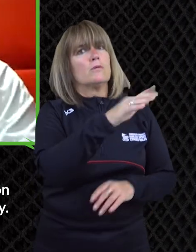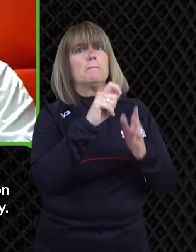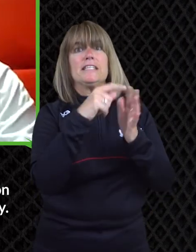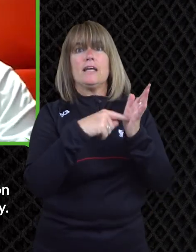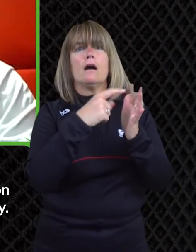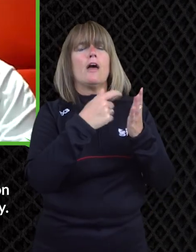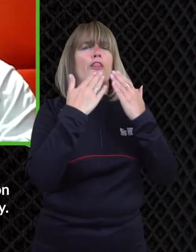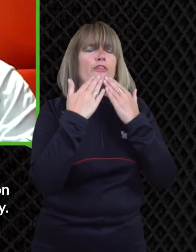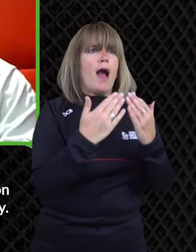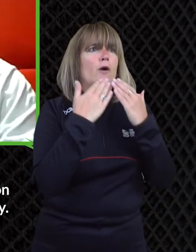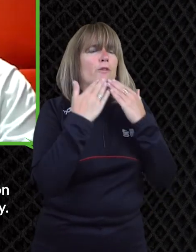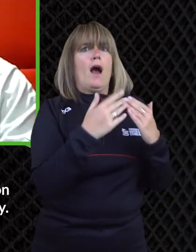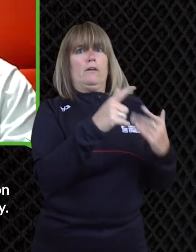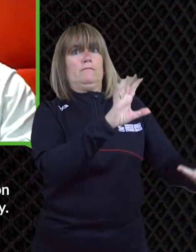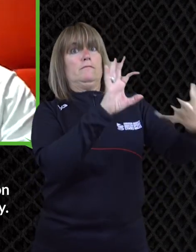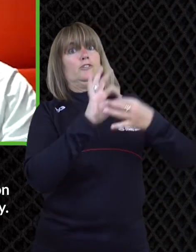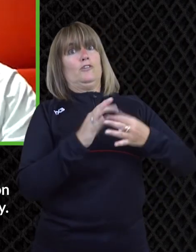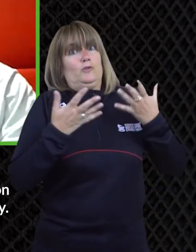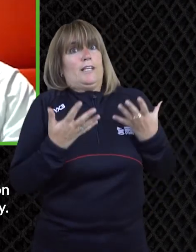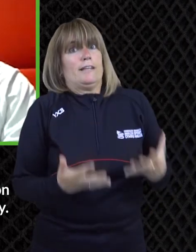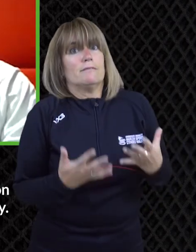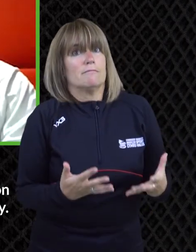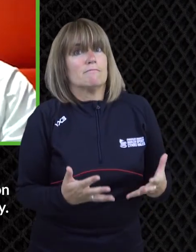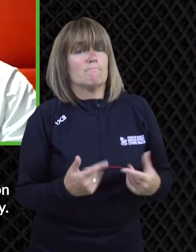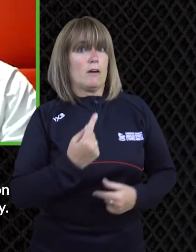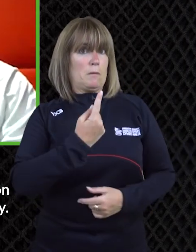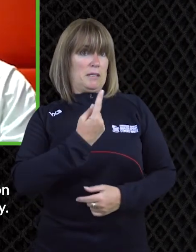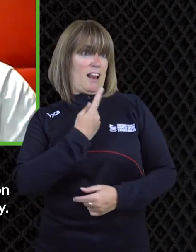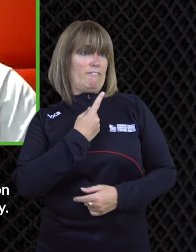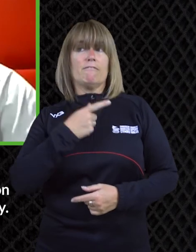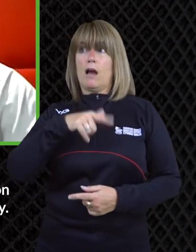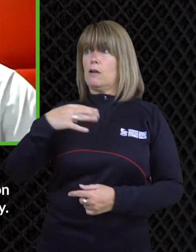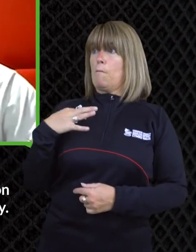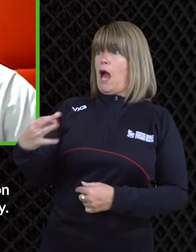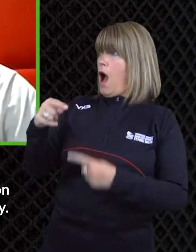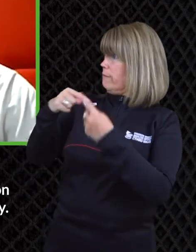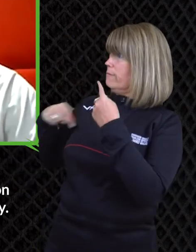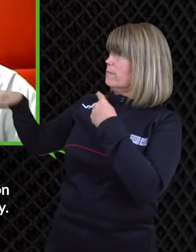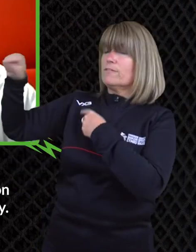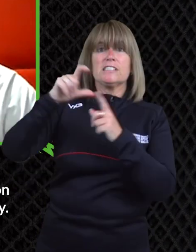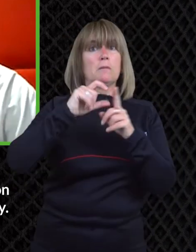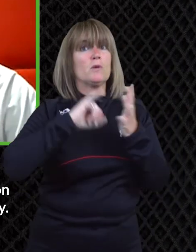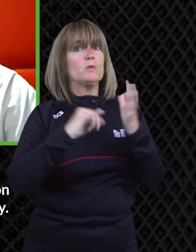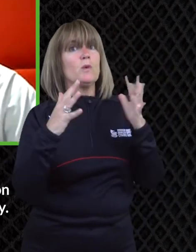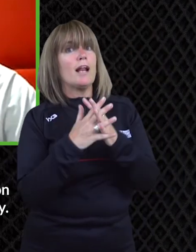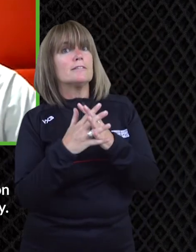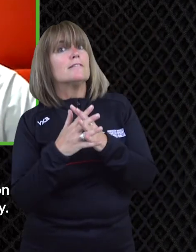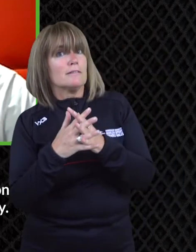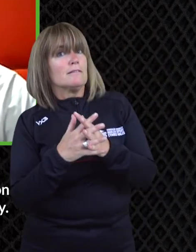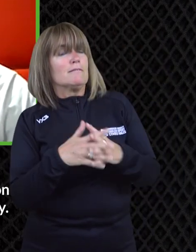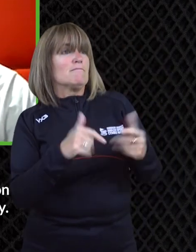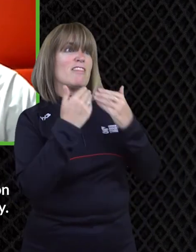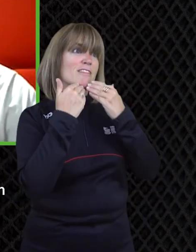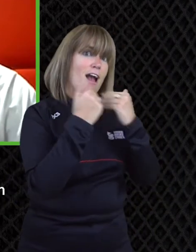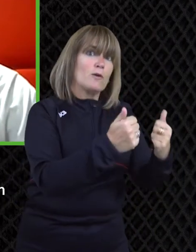things but yeah go follow him on twitter he's he's he's amazing but no peter thank you so much for for joining us on the show today